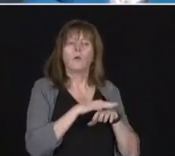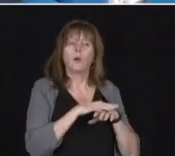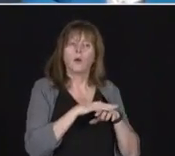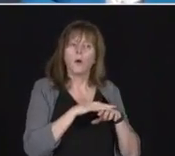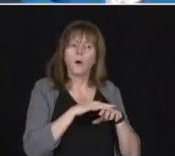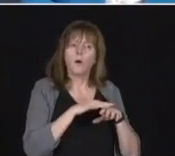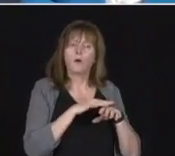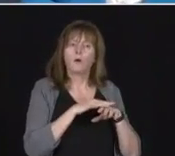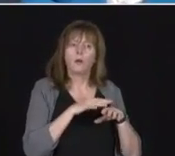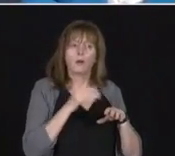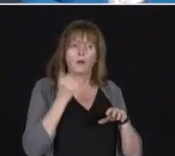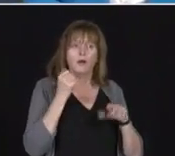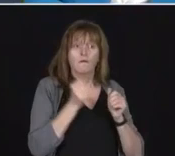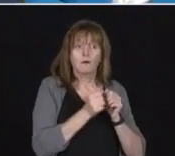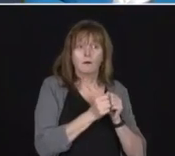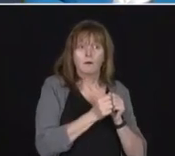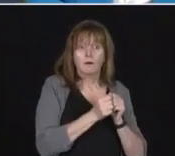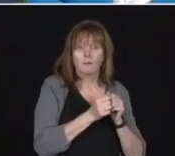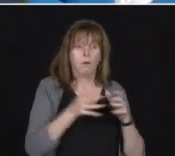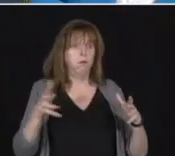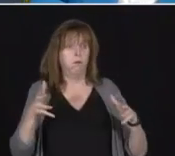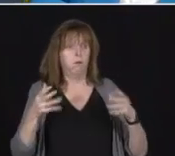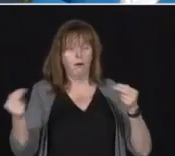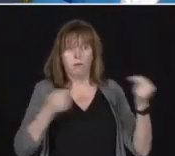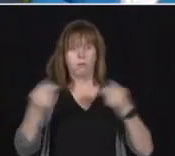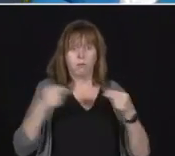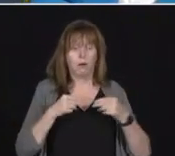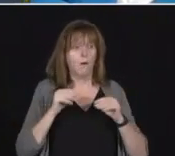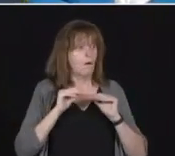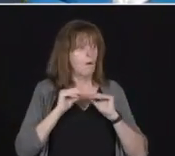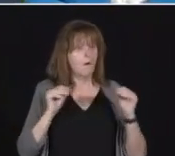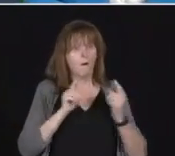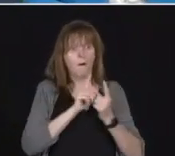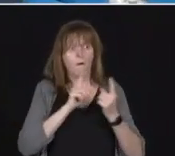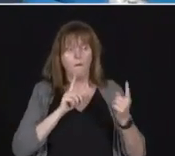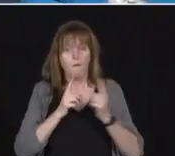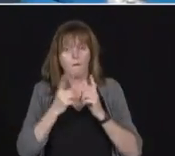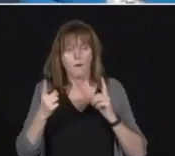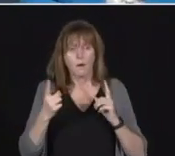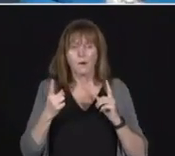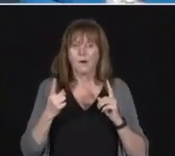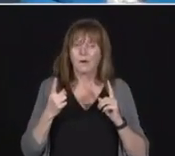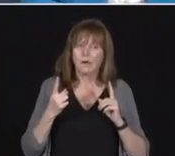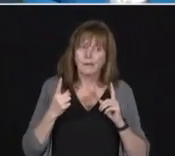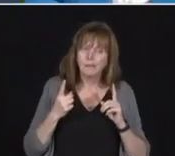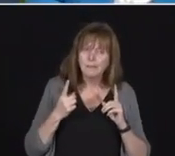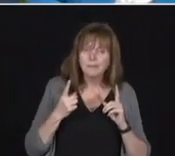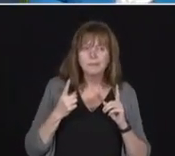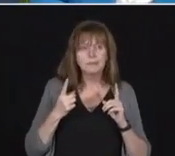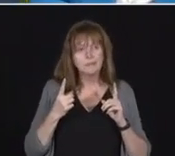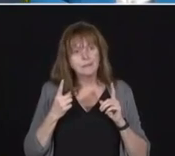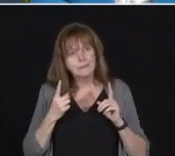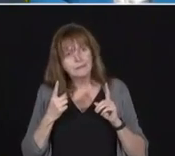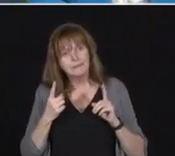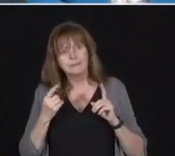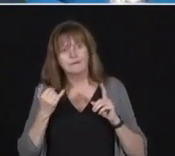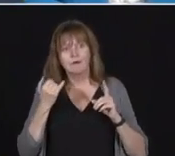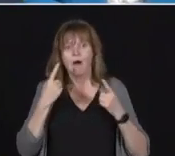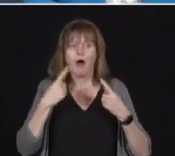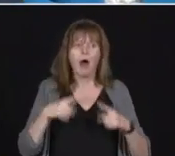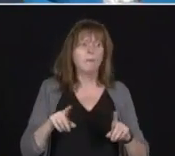associate with without physically distancing yourself then if something happens if there is a break out if someone does